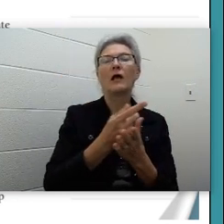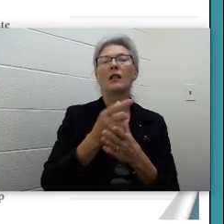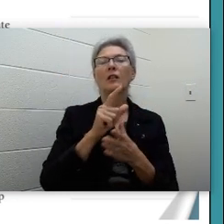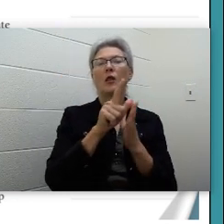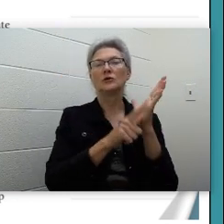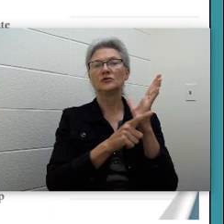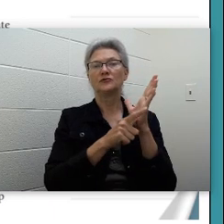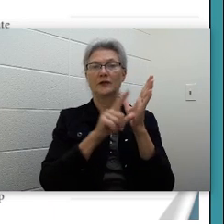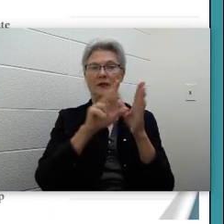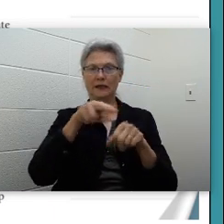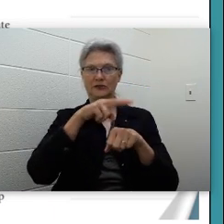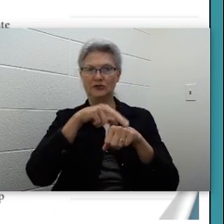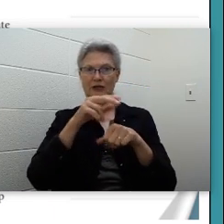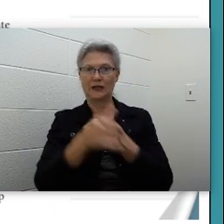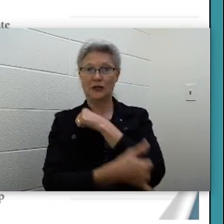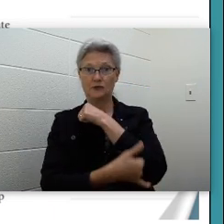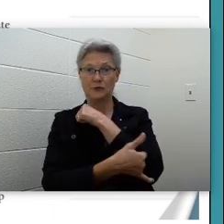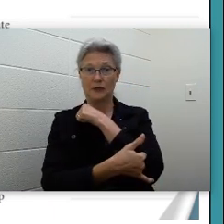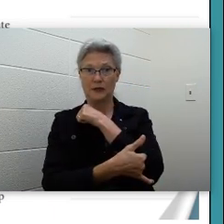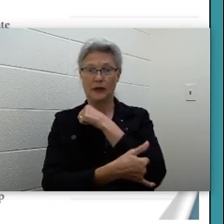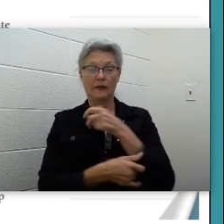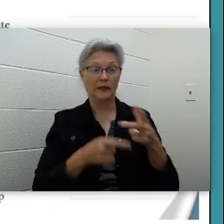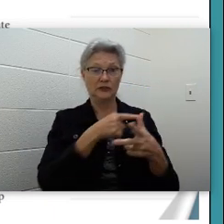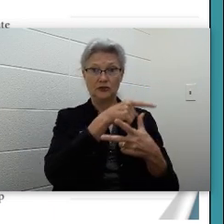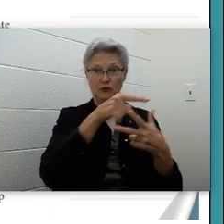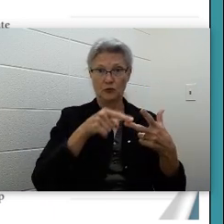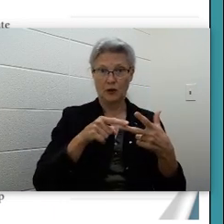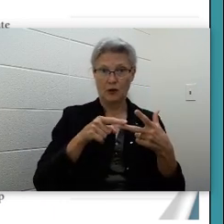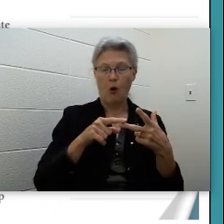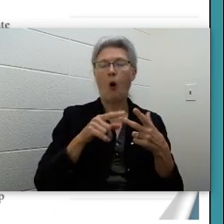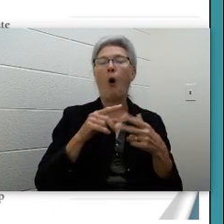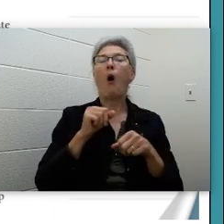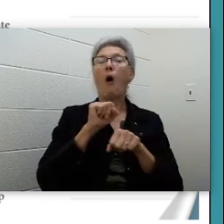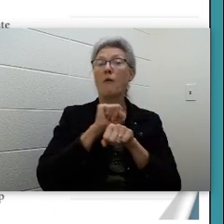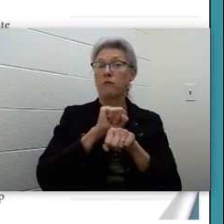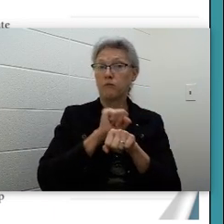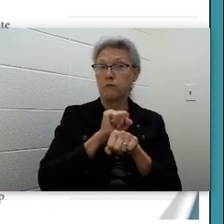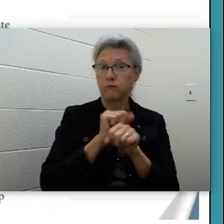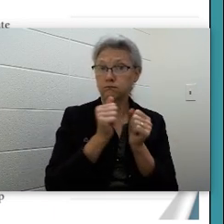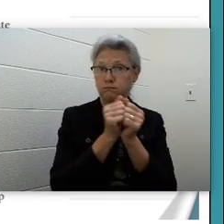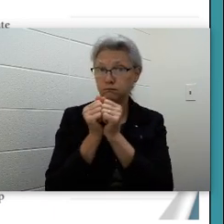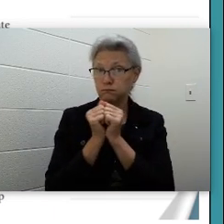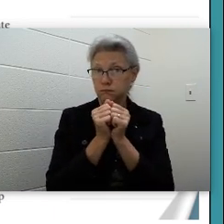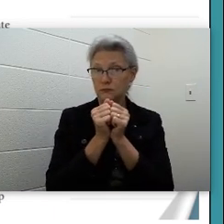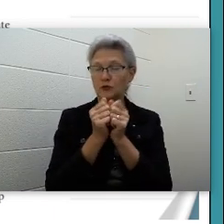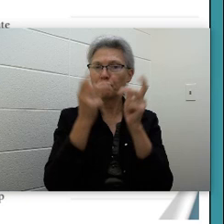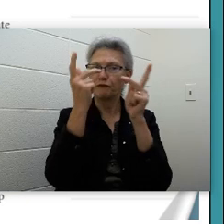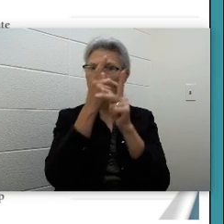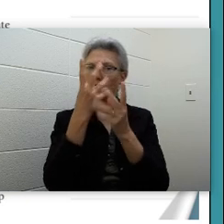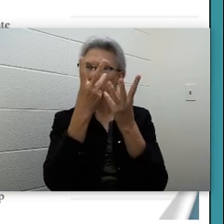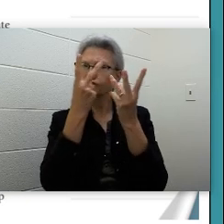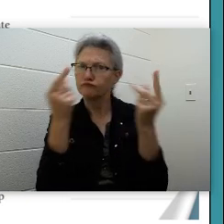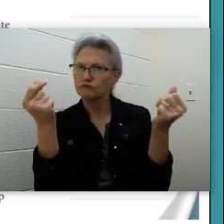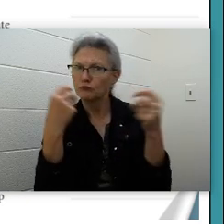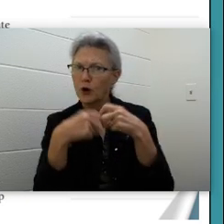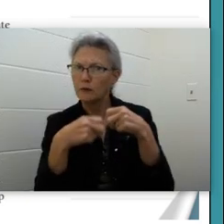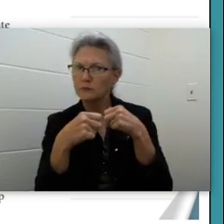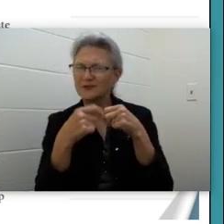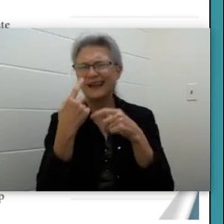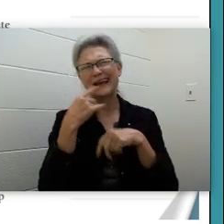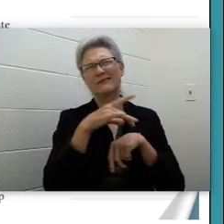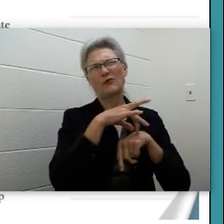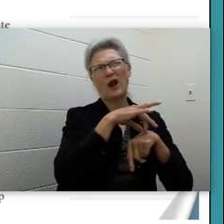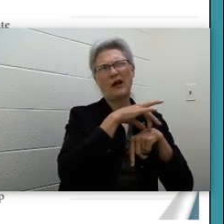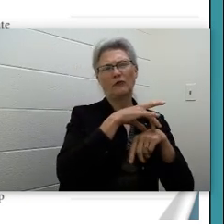Federal state and local governments often work as a team to solve problems. For example, after an earthquake